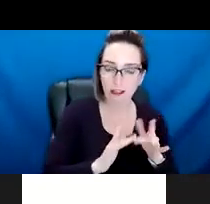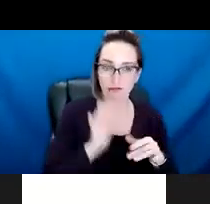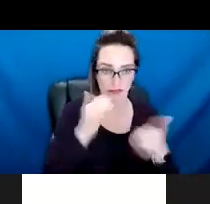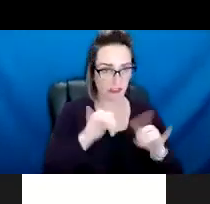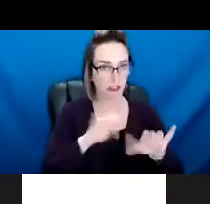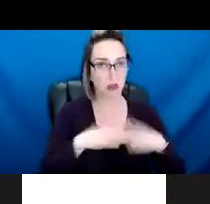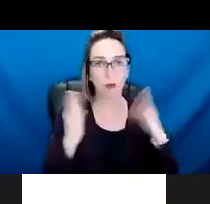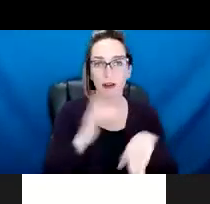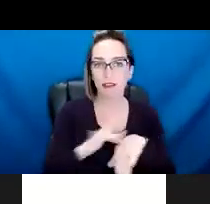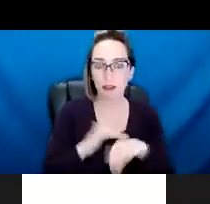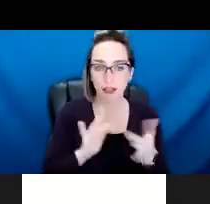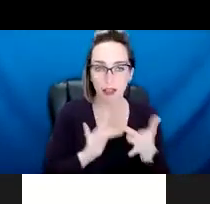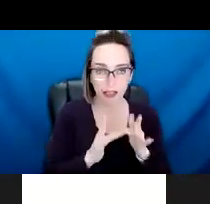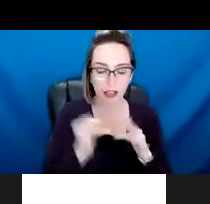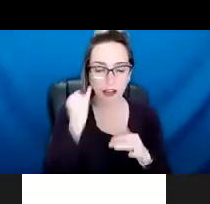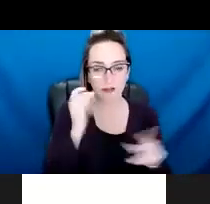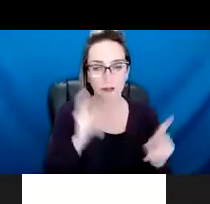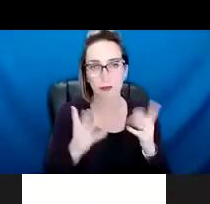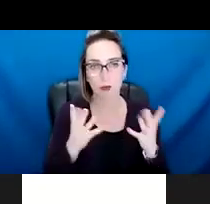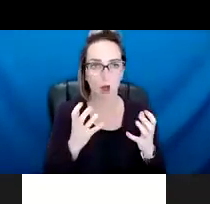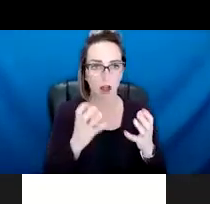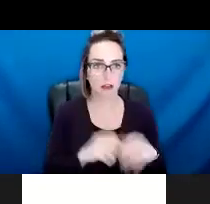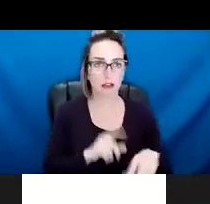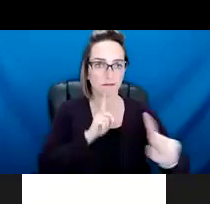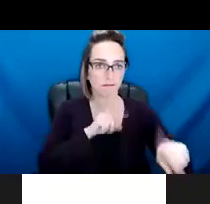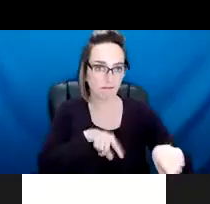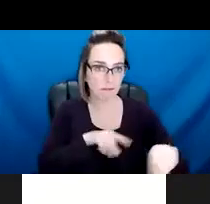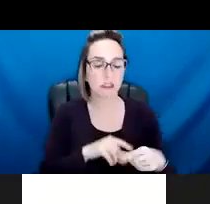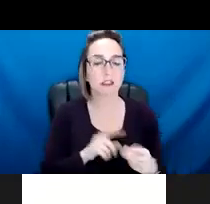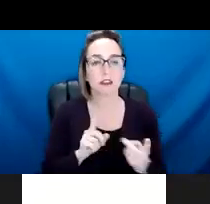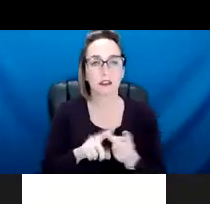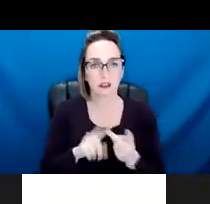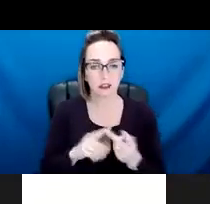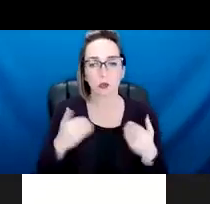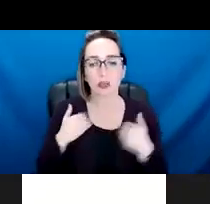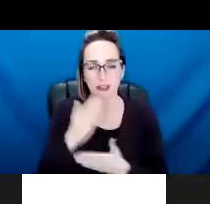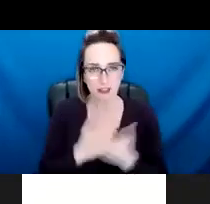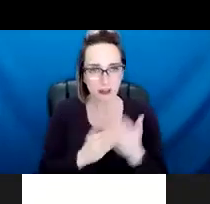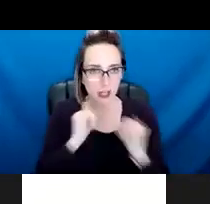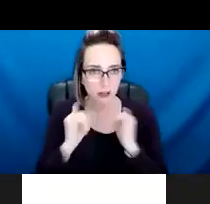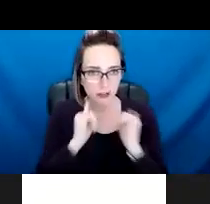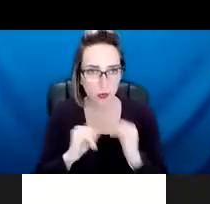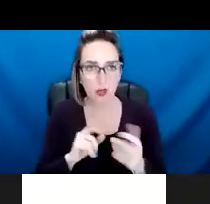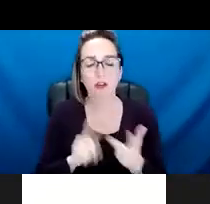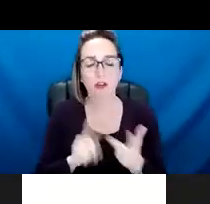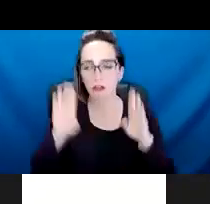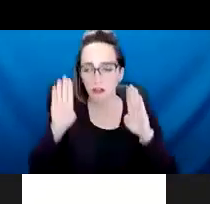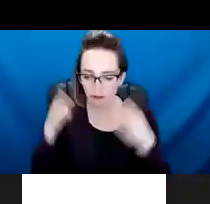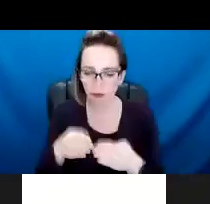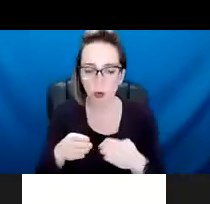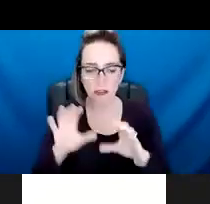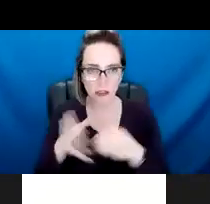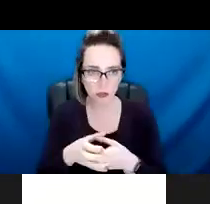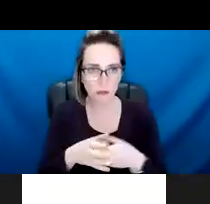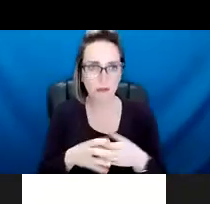available, um, for folks to engage with, um, we had some stakeholder interviews, focus groups, um, and then we